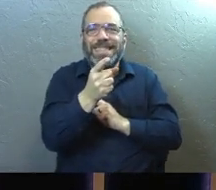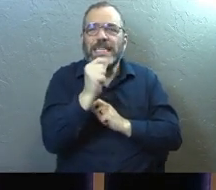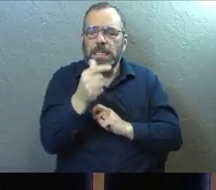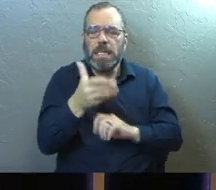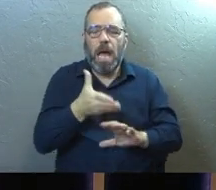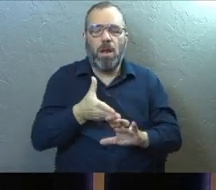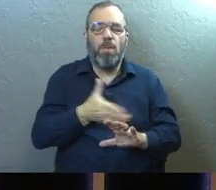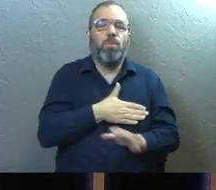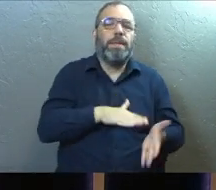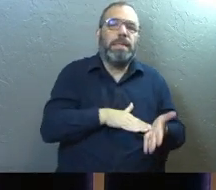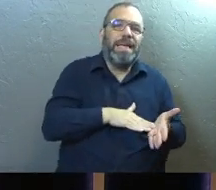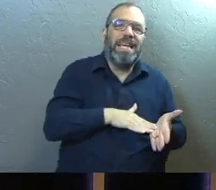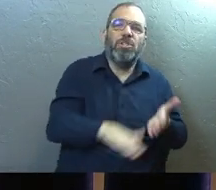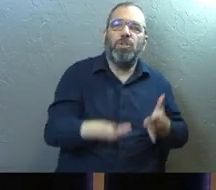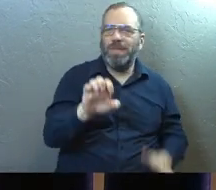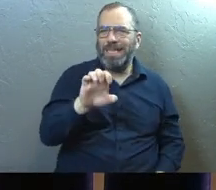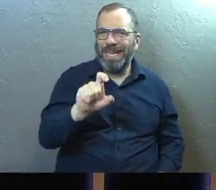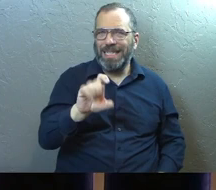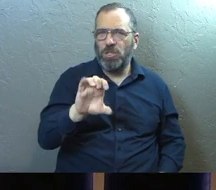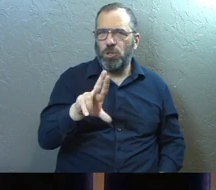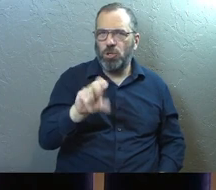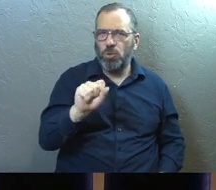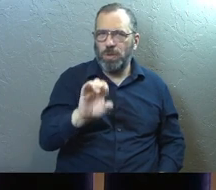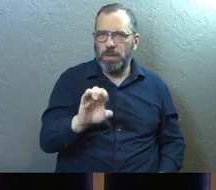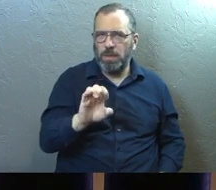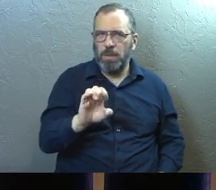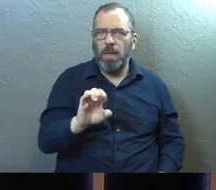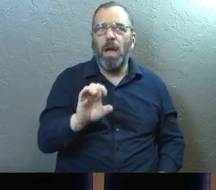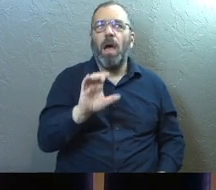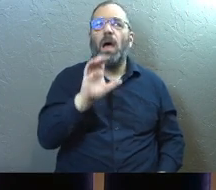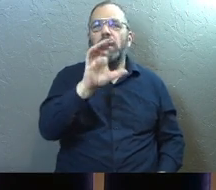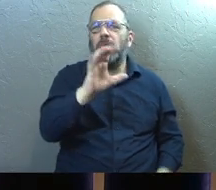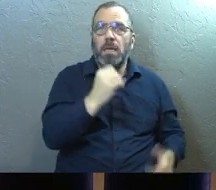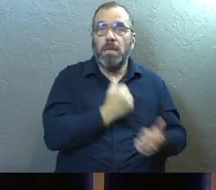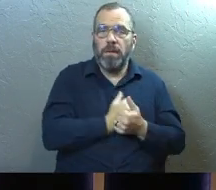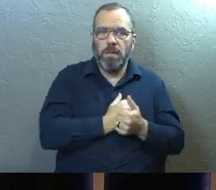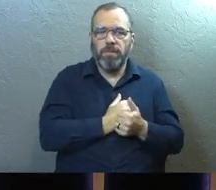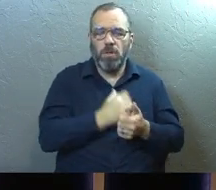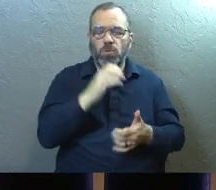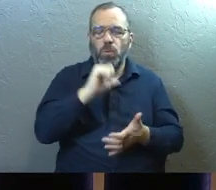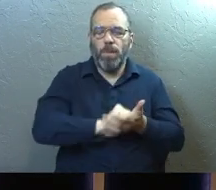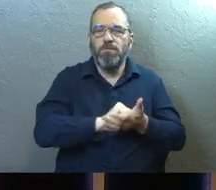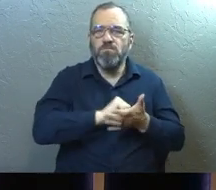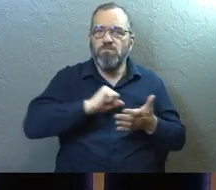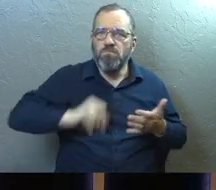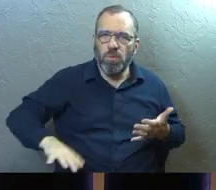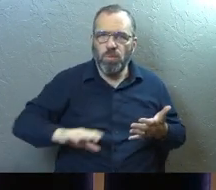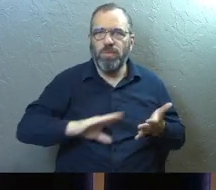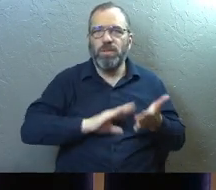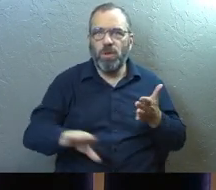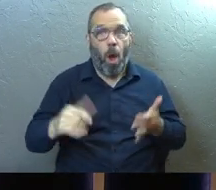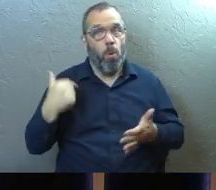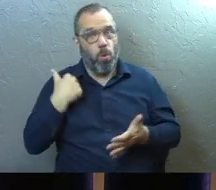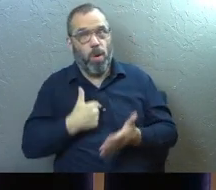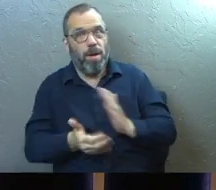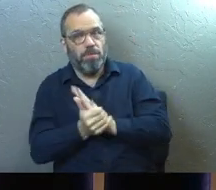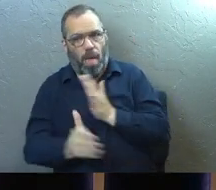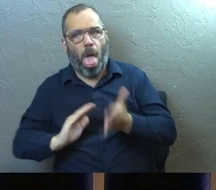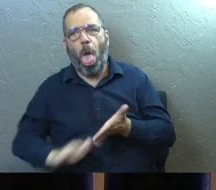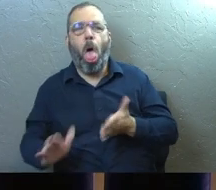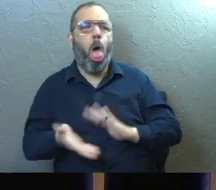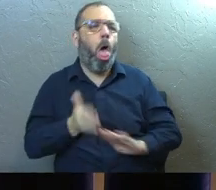-excuse us because he loves us enough to take away our excuses. And we're pretty good at excuses.